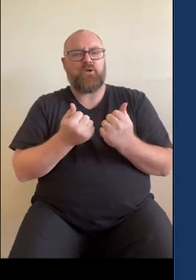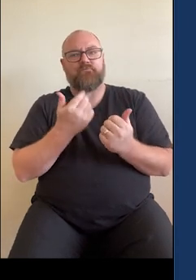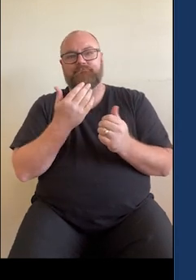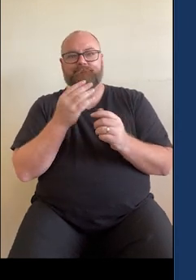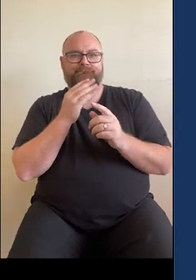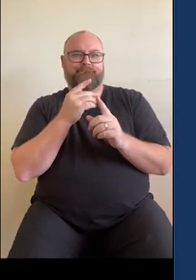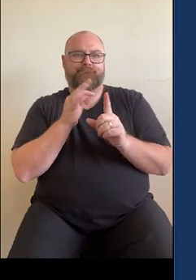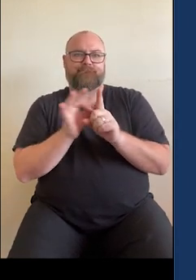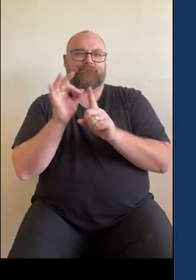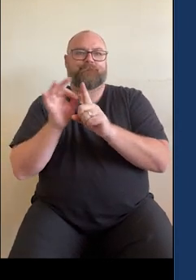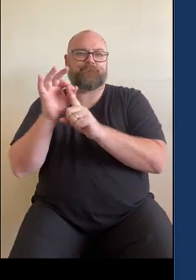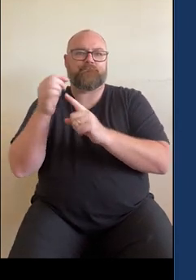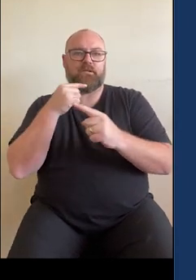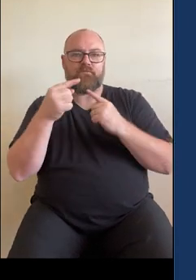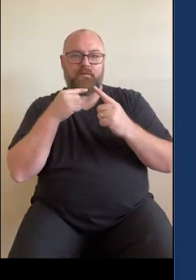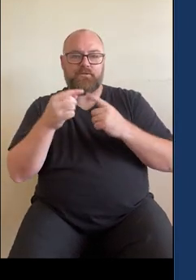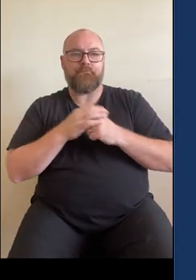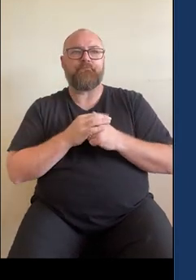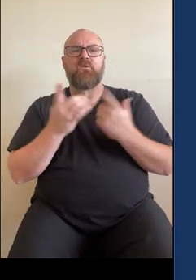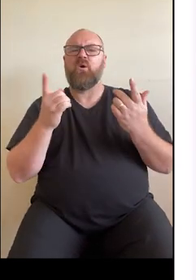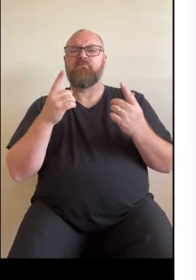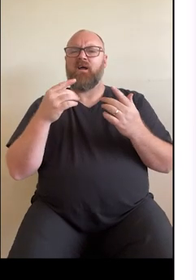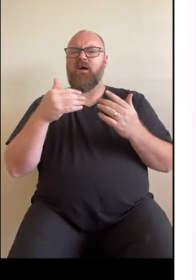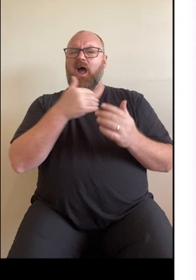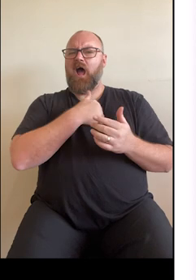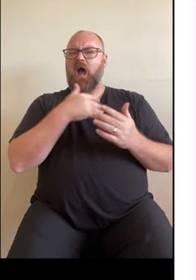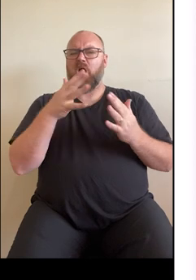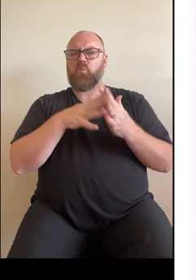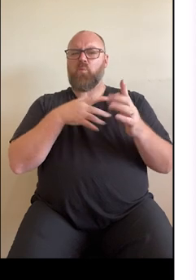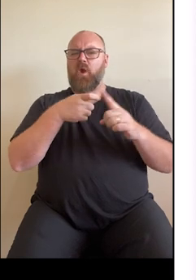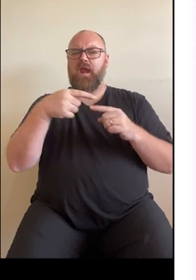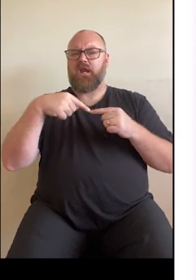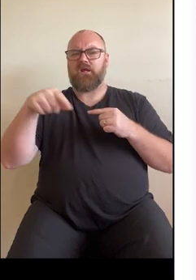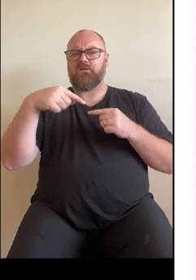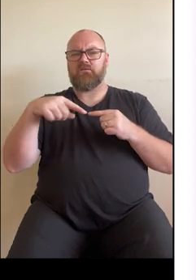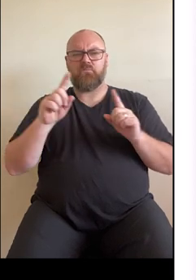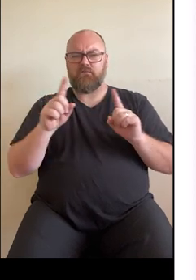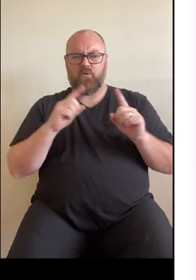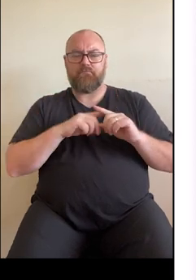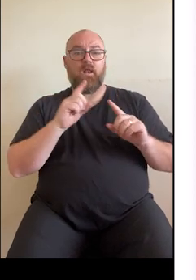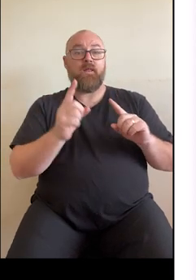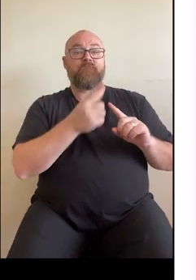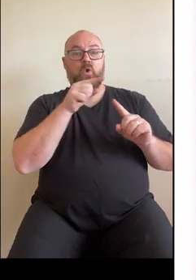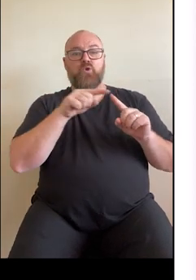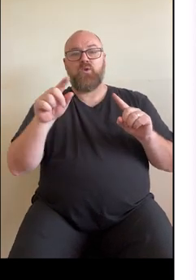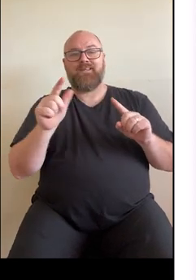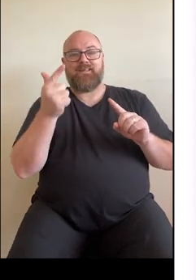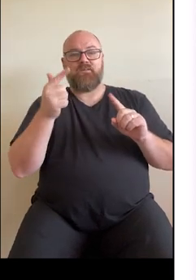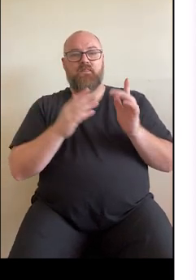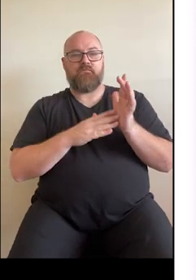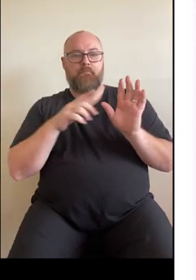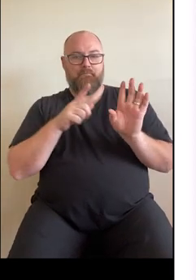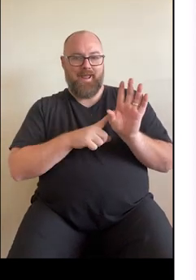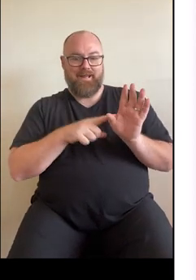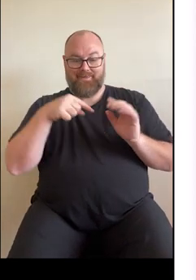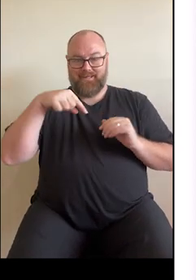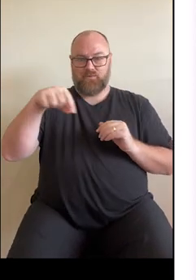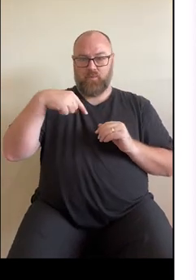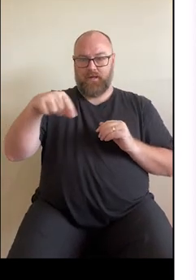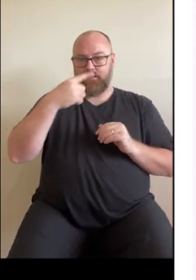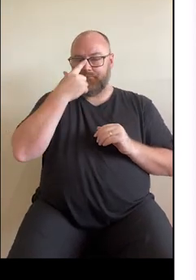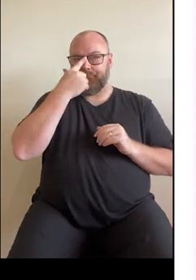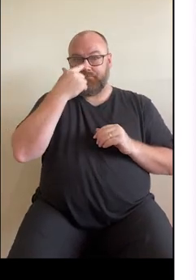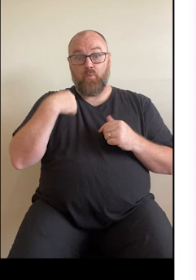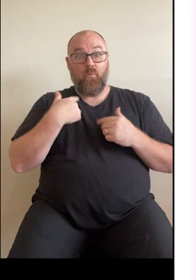So what is Heart Week? Heart Week is from the 1st to the 7th of May this week so we're in